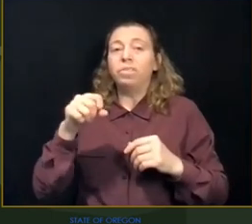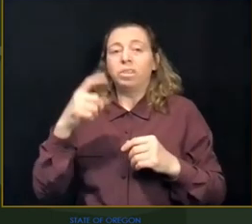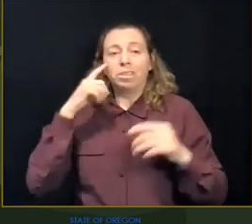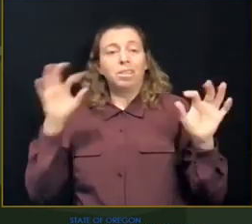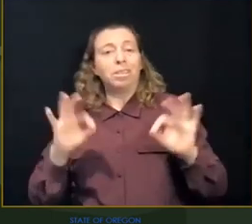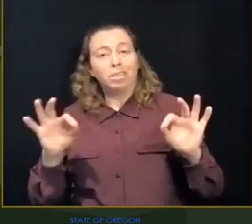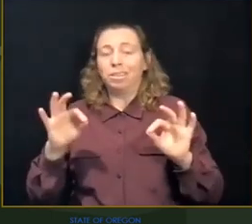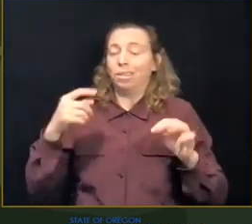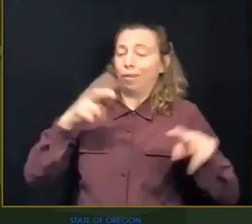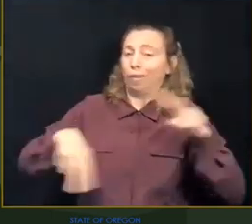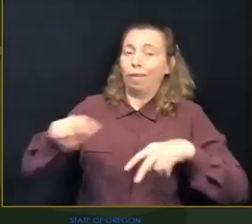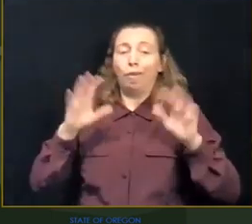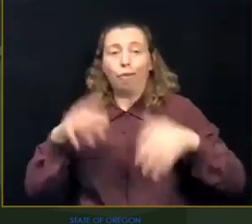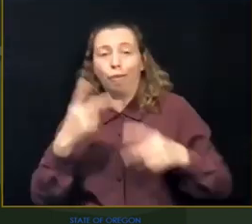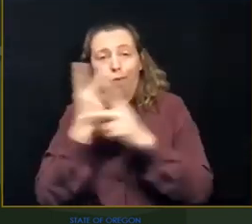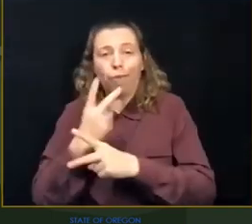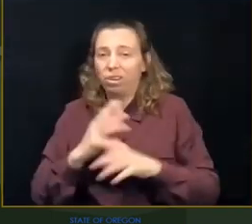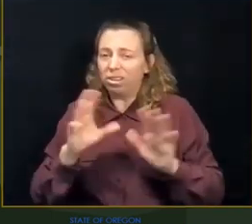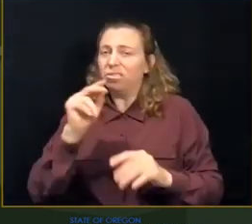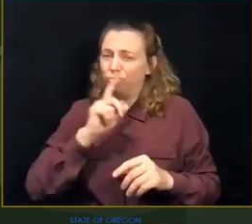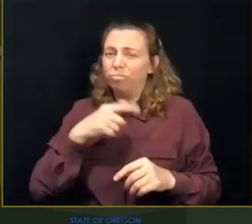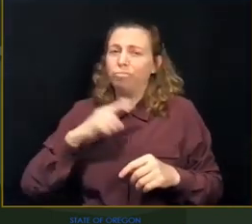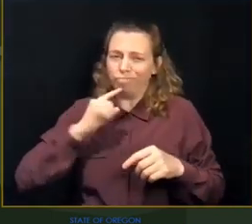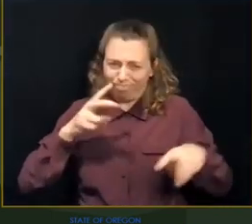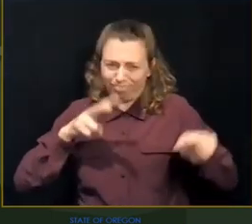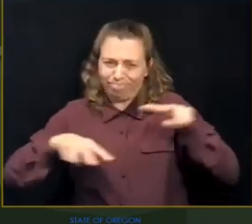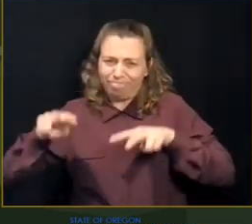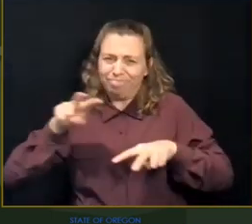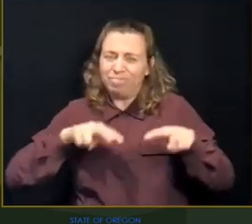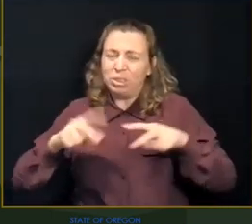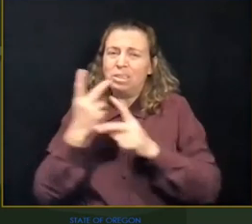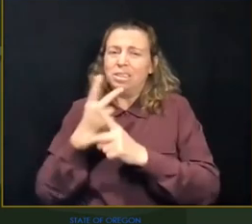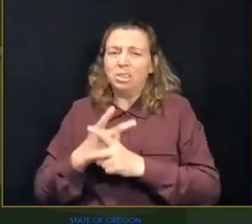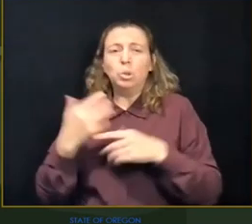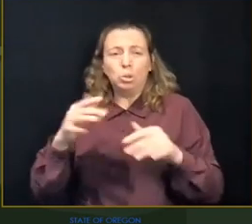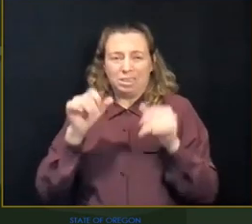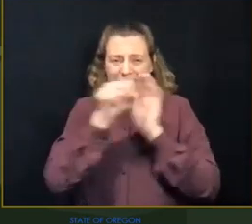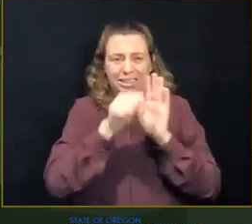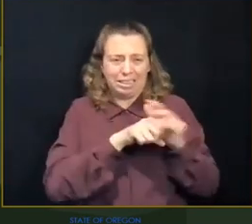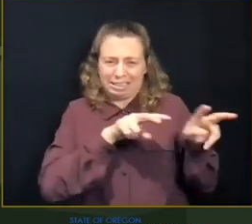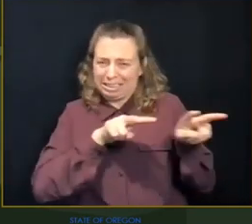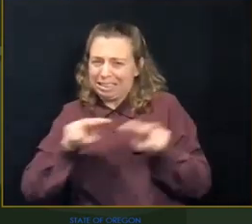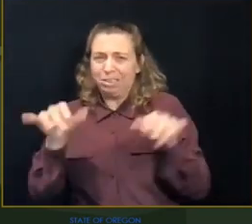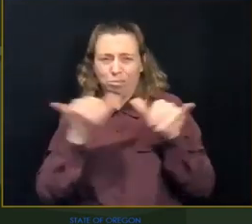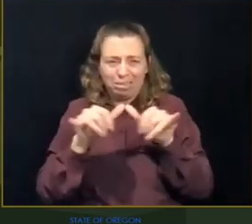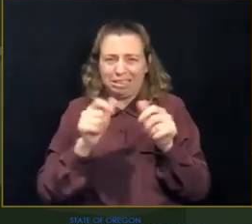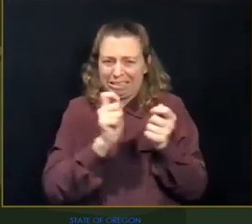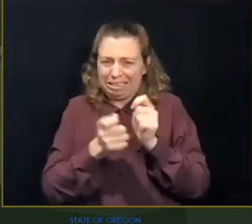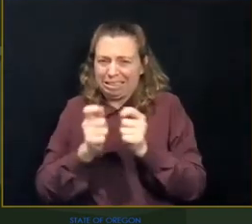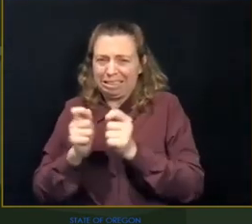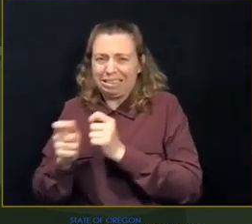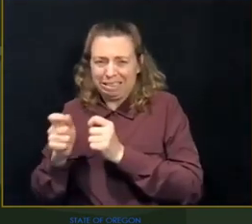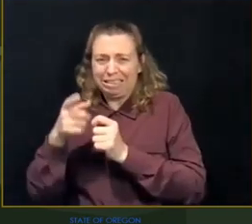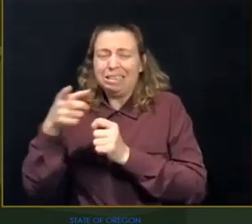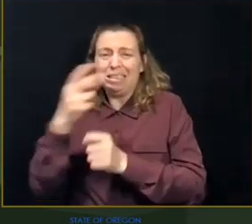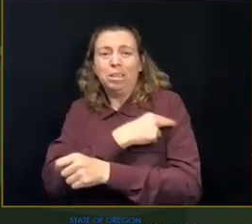updated the state metrics to require that hospital capacity be a trip wired across before